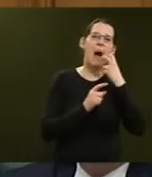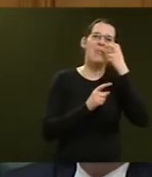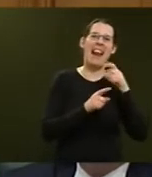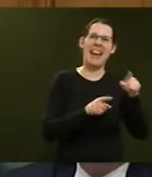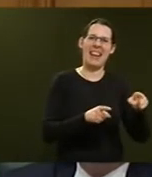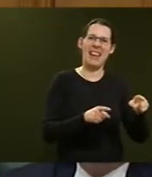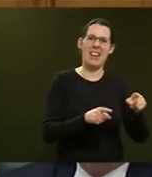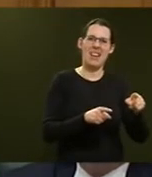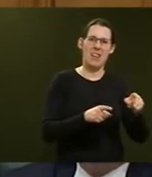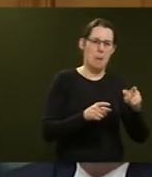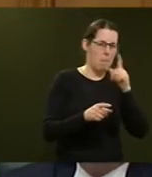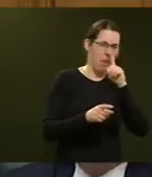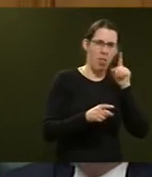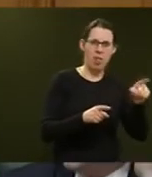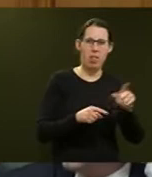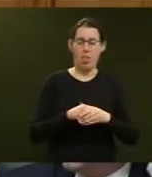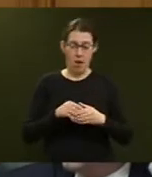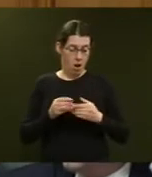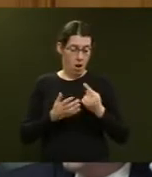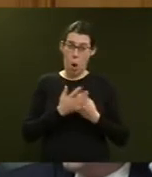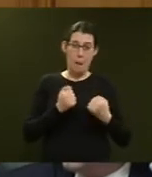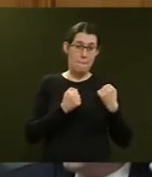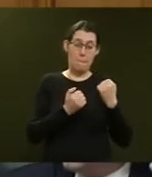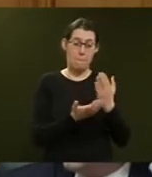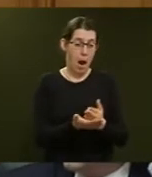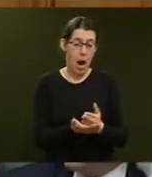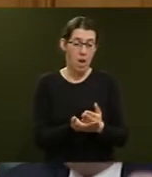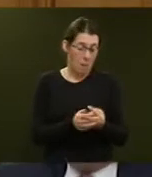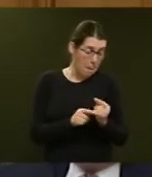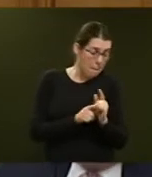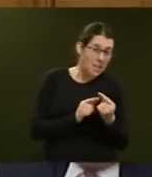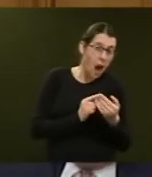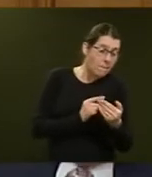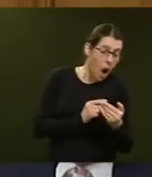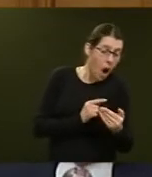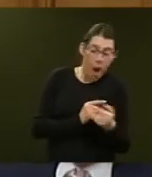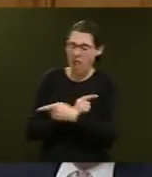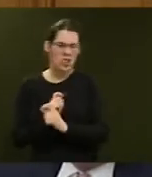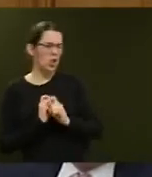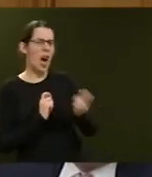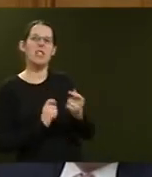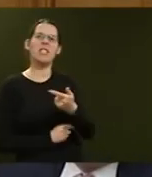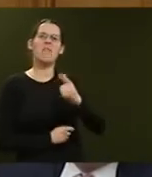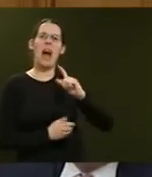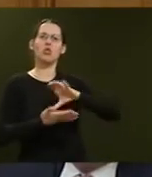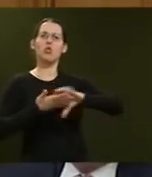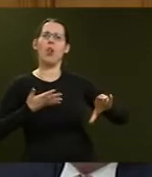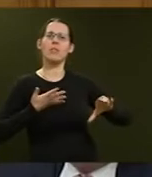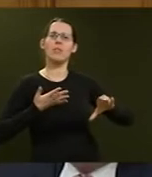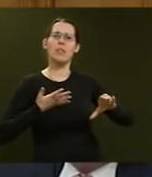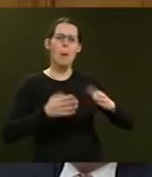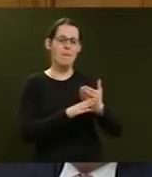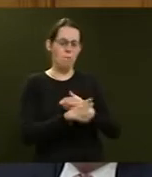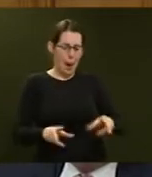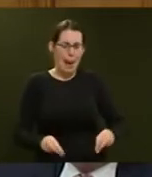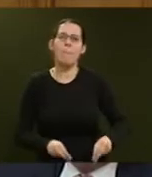of parking and being charged as much as $700 for the removal of wheel-clamps were far